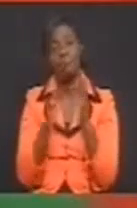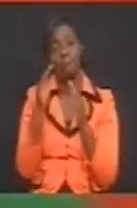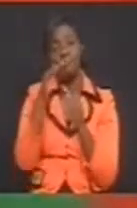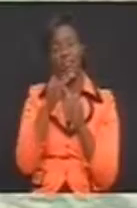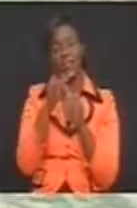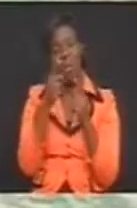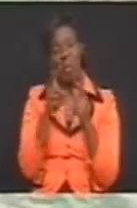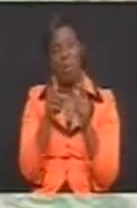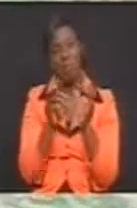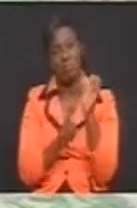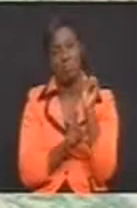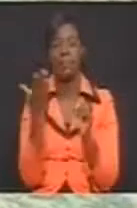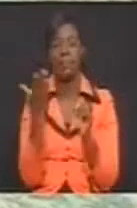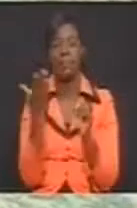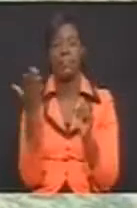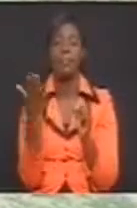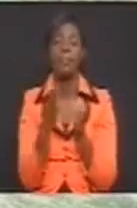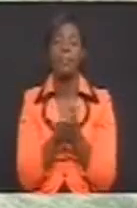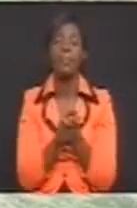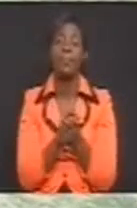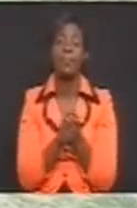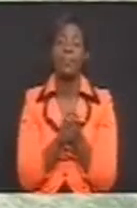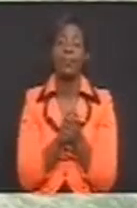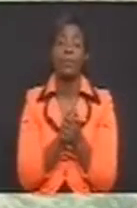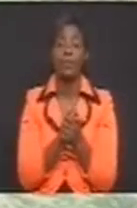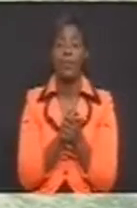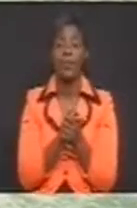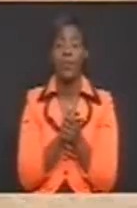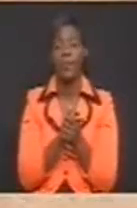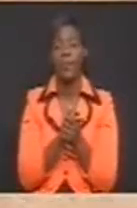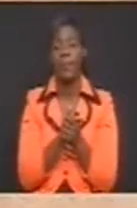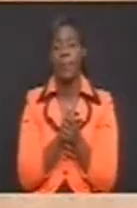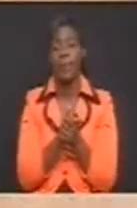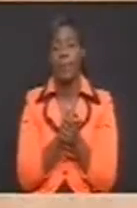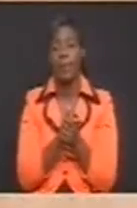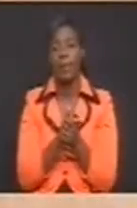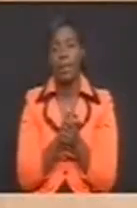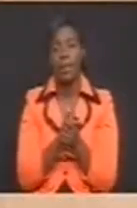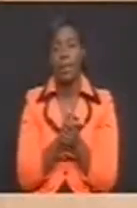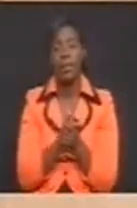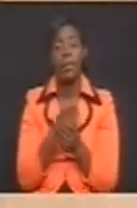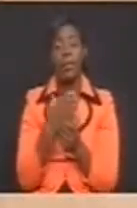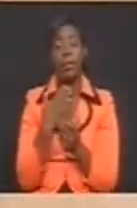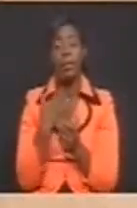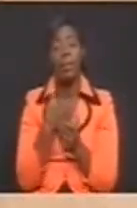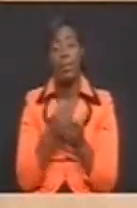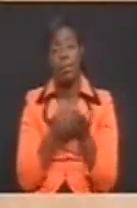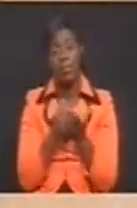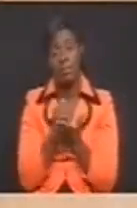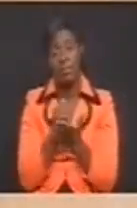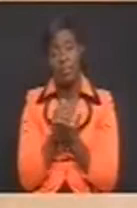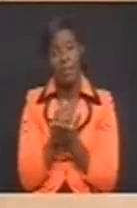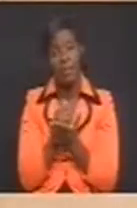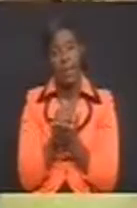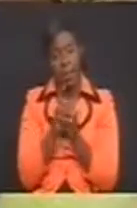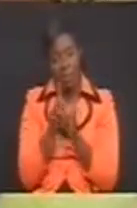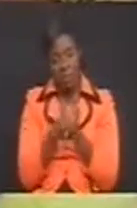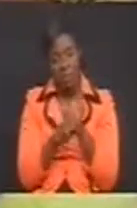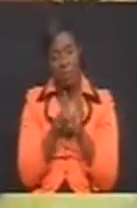this report. A four-tire system of identifying and registering beneficiaries is being followed here.